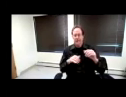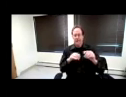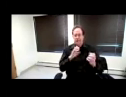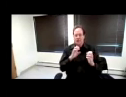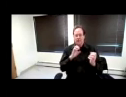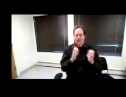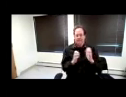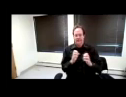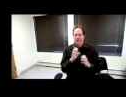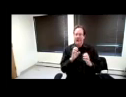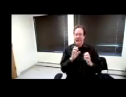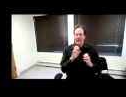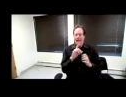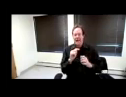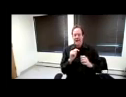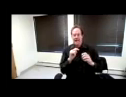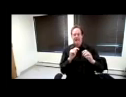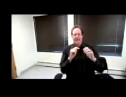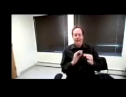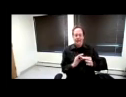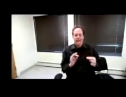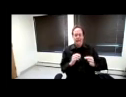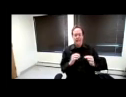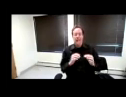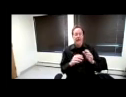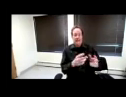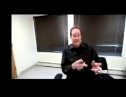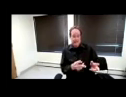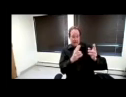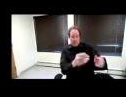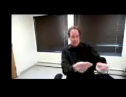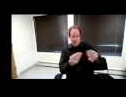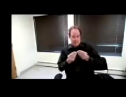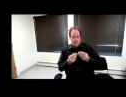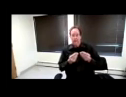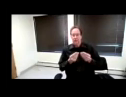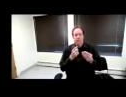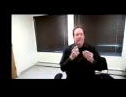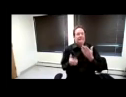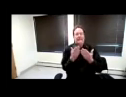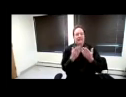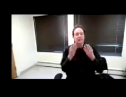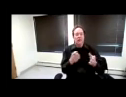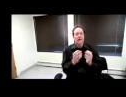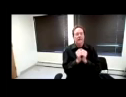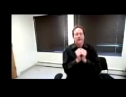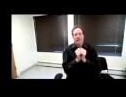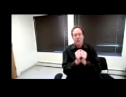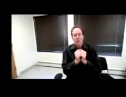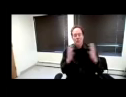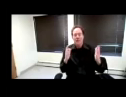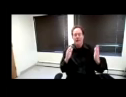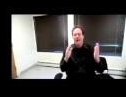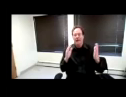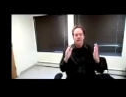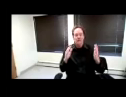pull out clips if you want. And it's just an easy way, without putting it into a complicated